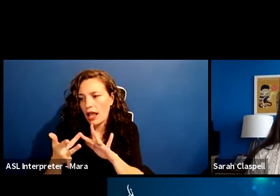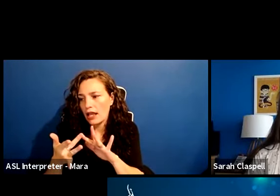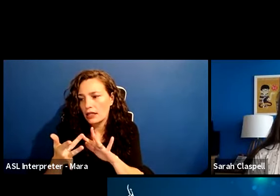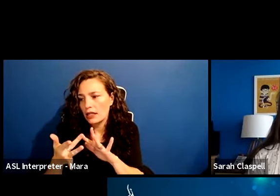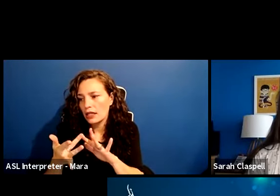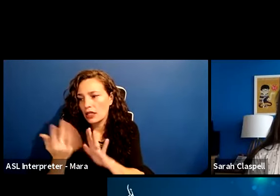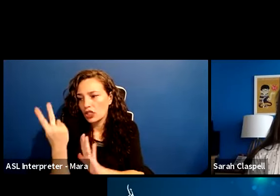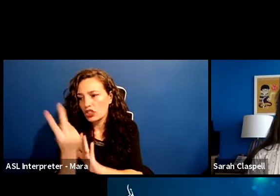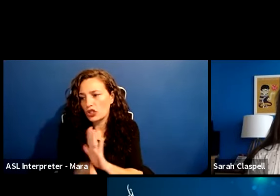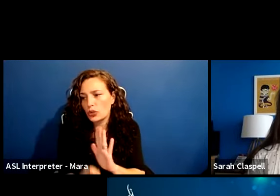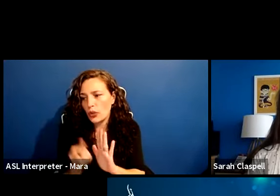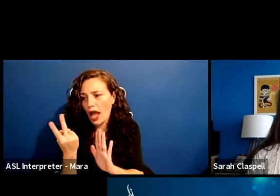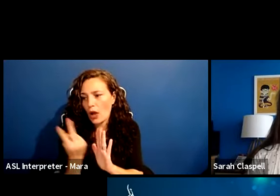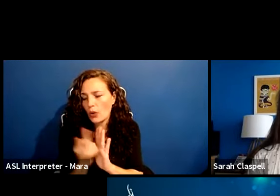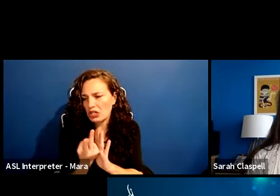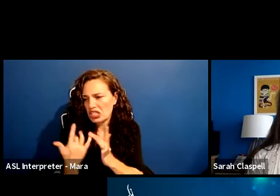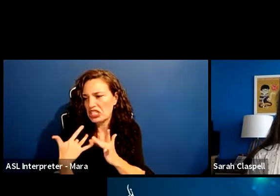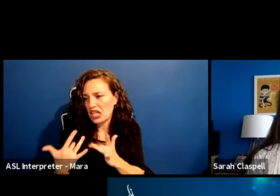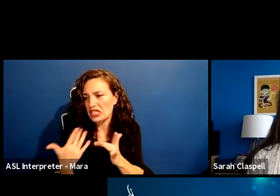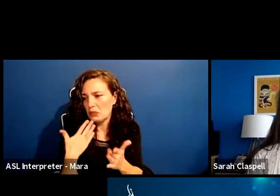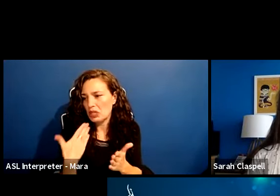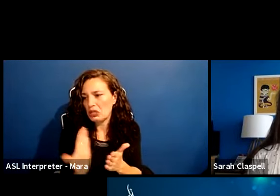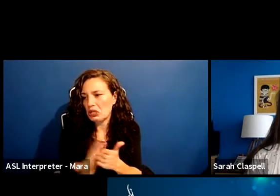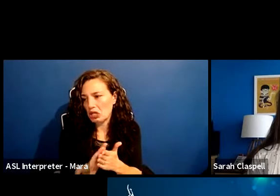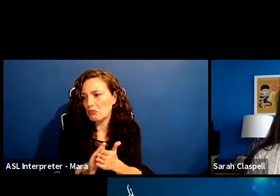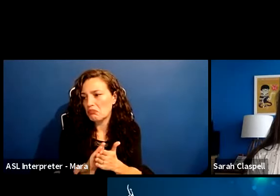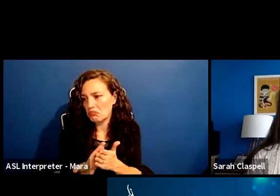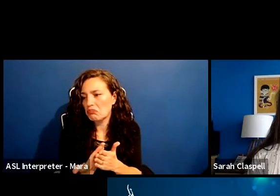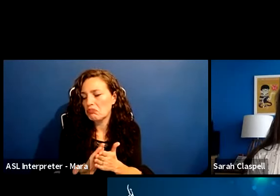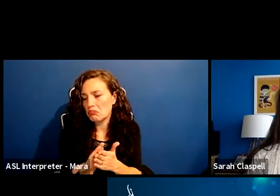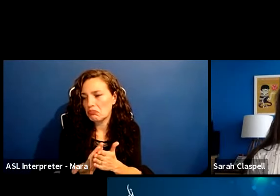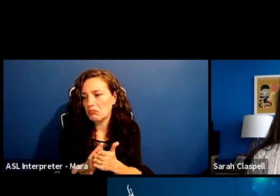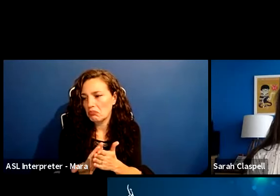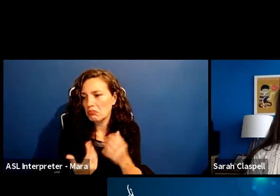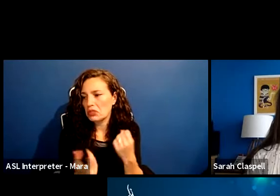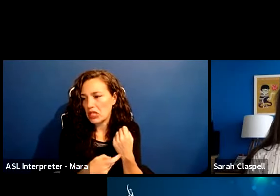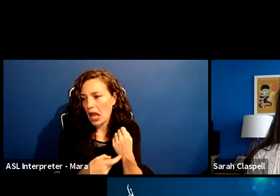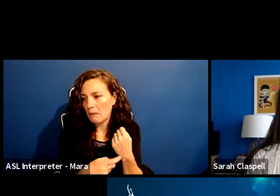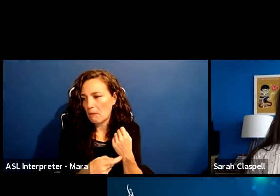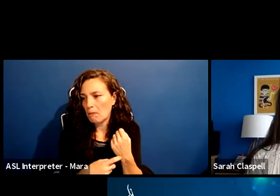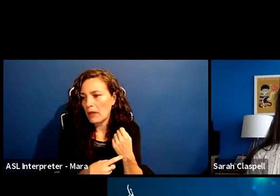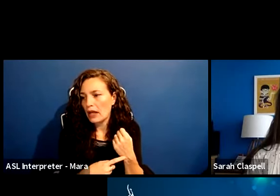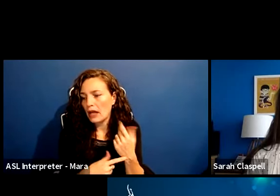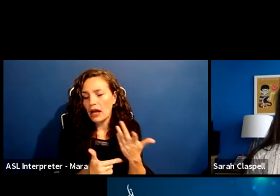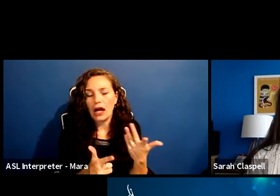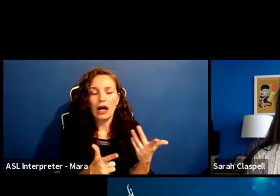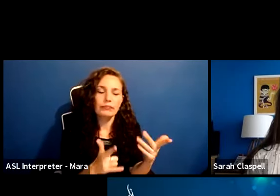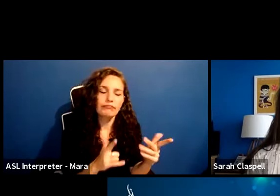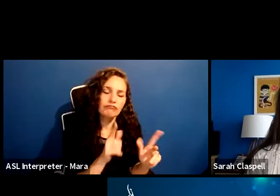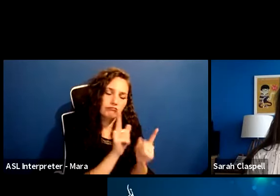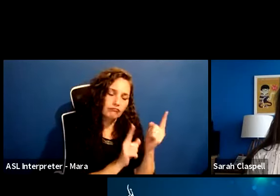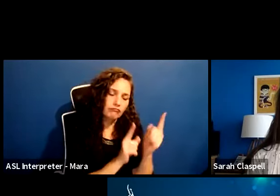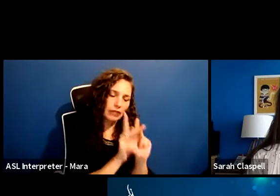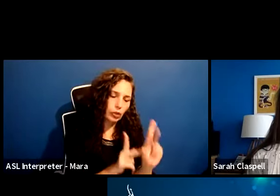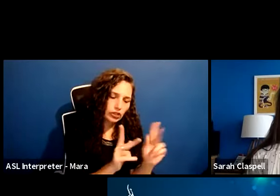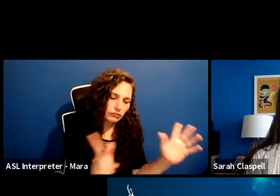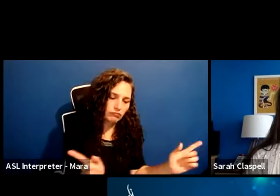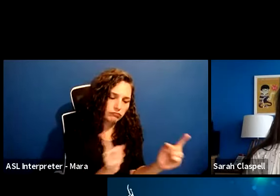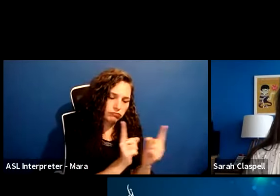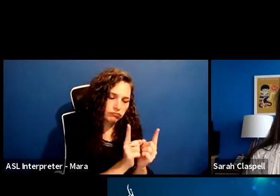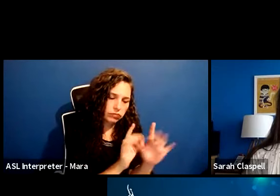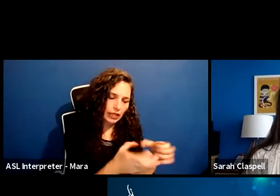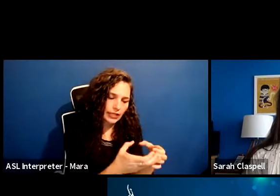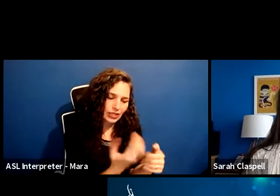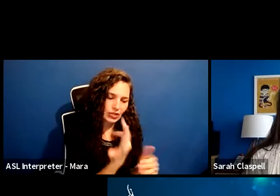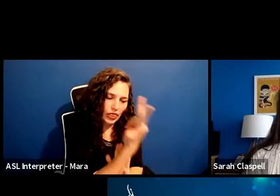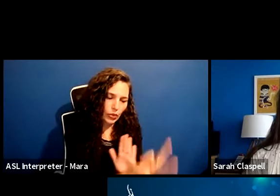hours is a good, uh, amount of time. Our in-person classes were three hours and translating that to this, um, Brady